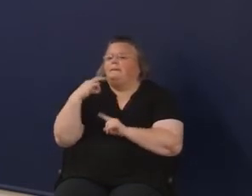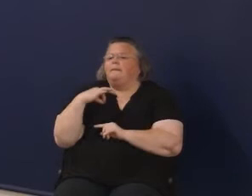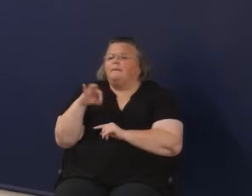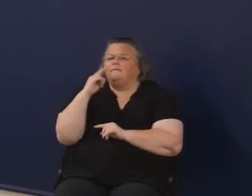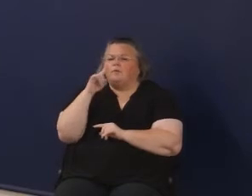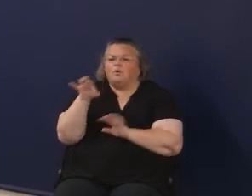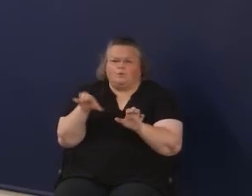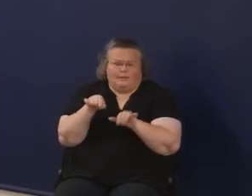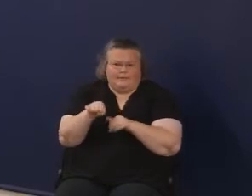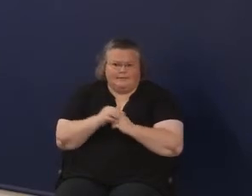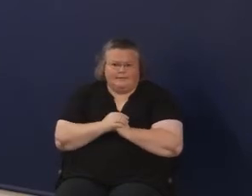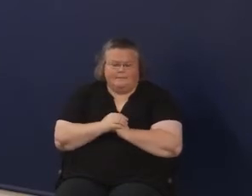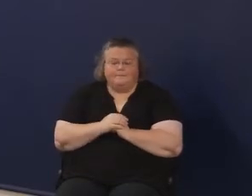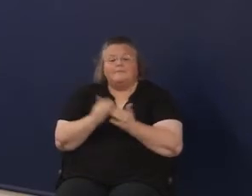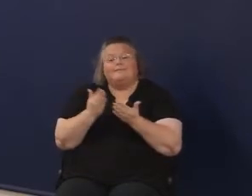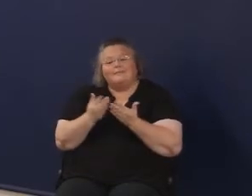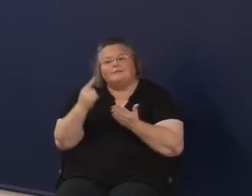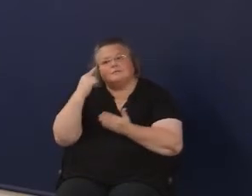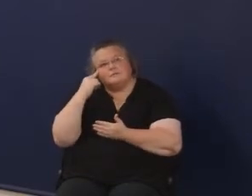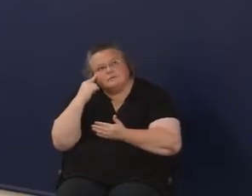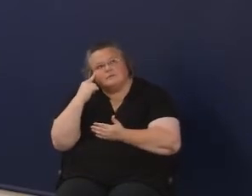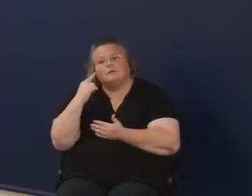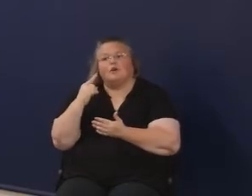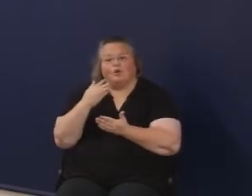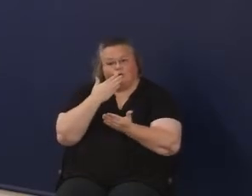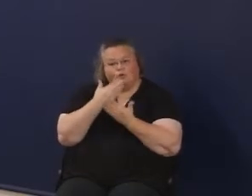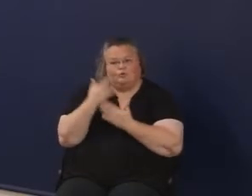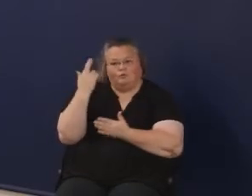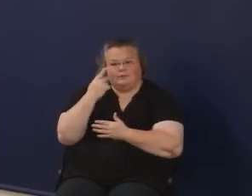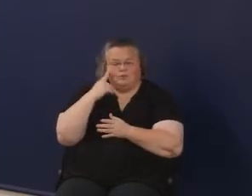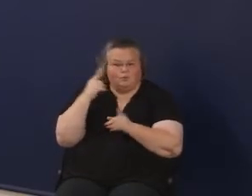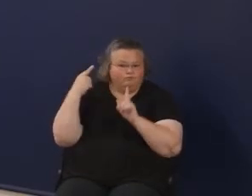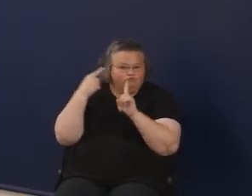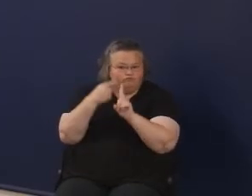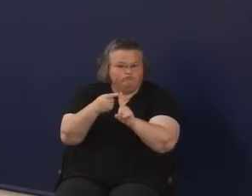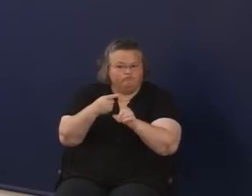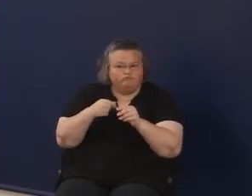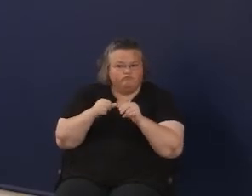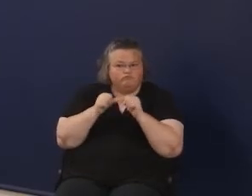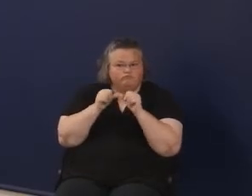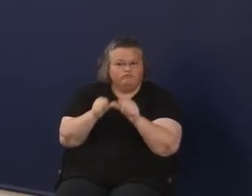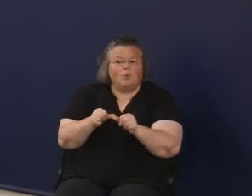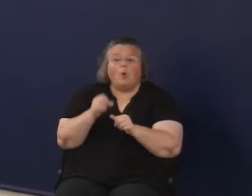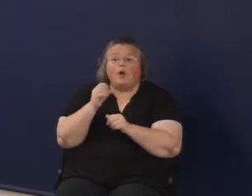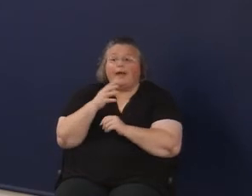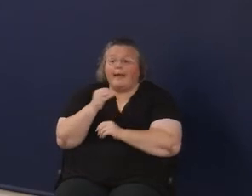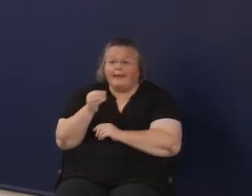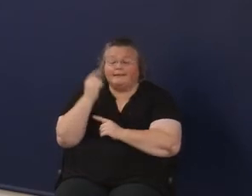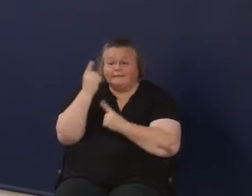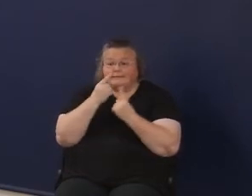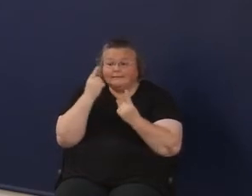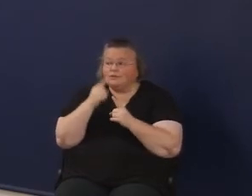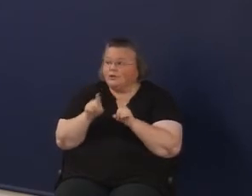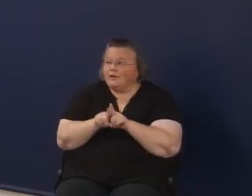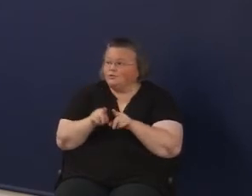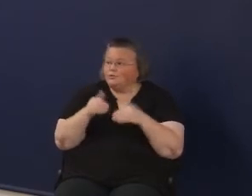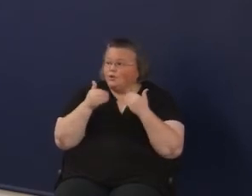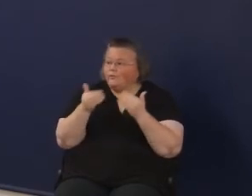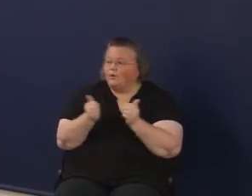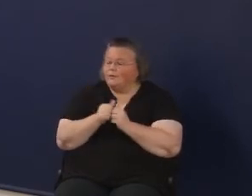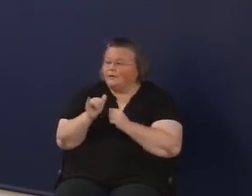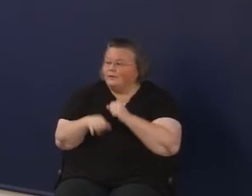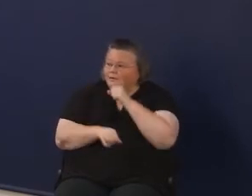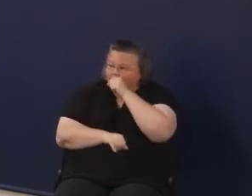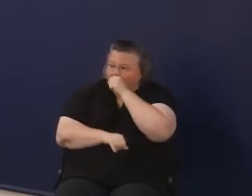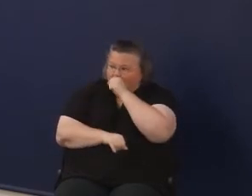and things that we think are strong reasons why this is a good goal to pursue and some just some considerations as you move forward with that.